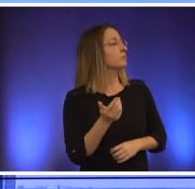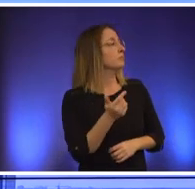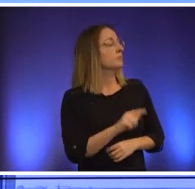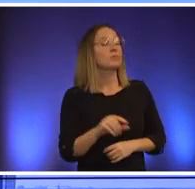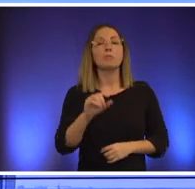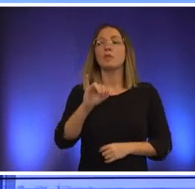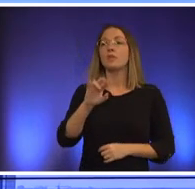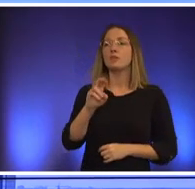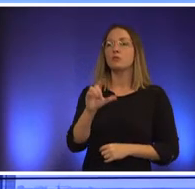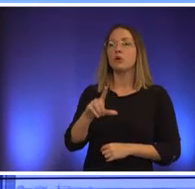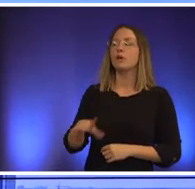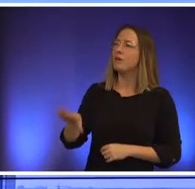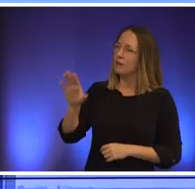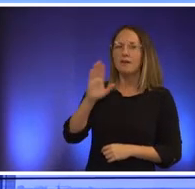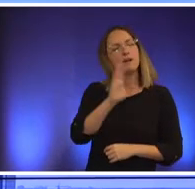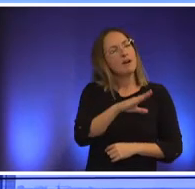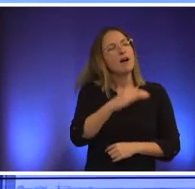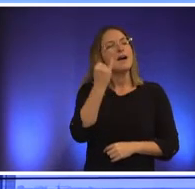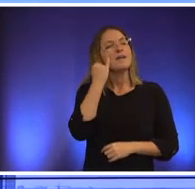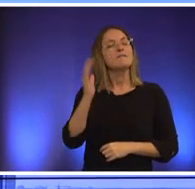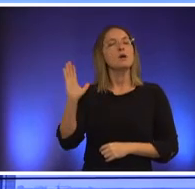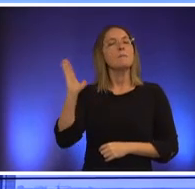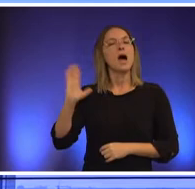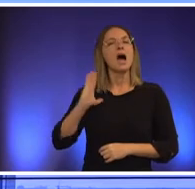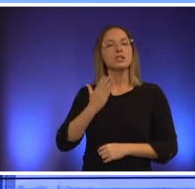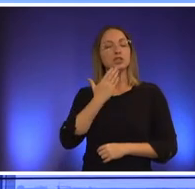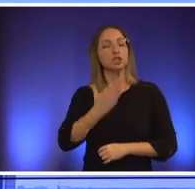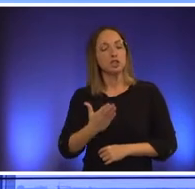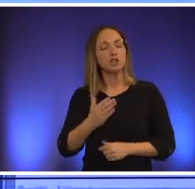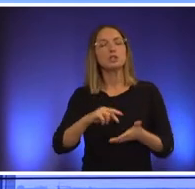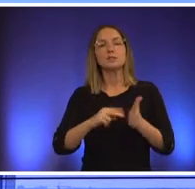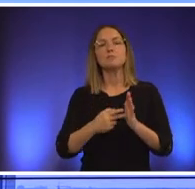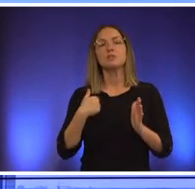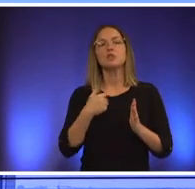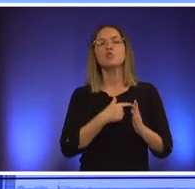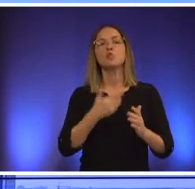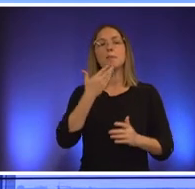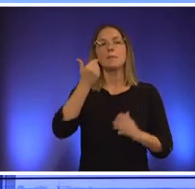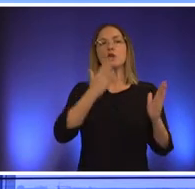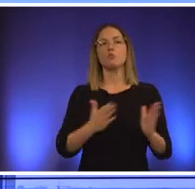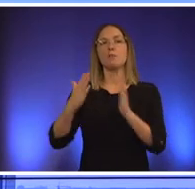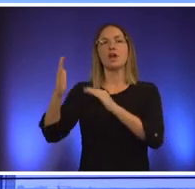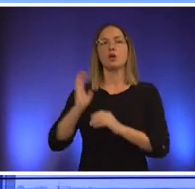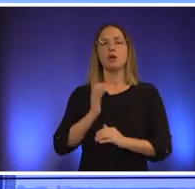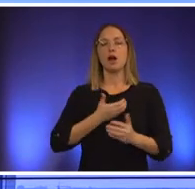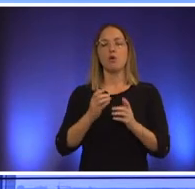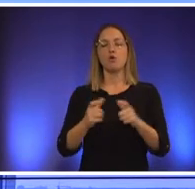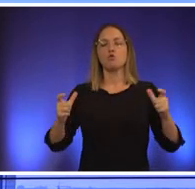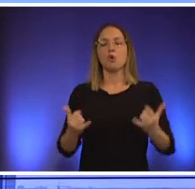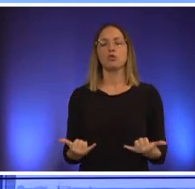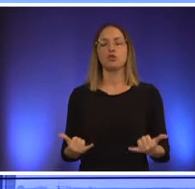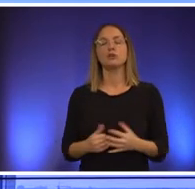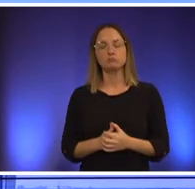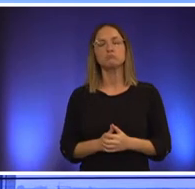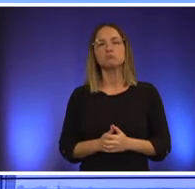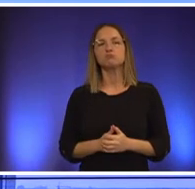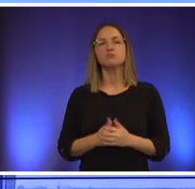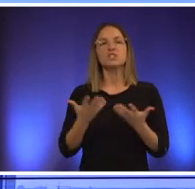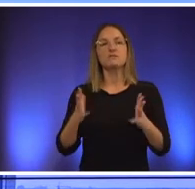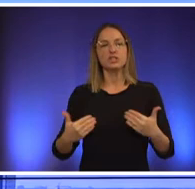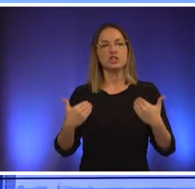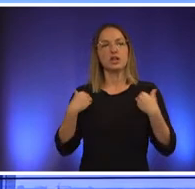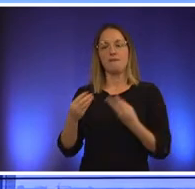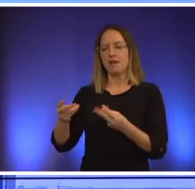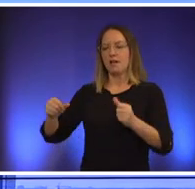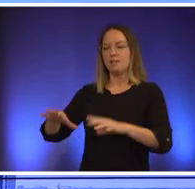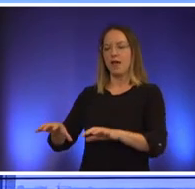we would be in a better we would be better prepared for the growth that we've been experiencing we would have had land land banks we would have had a lot